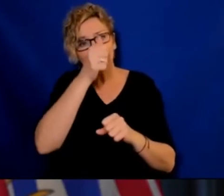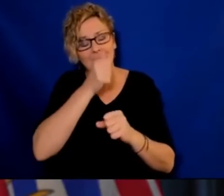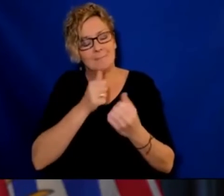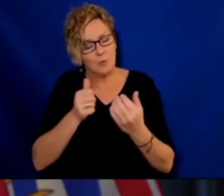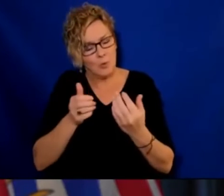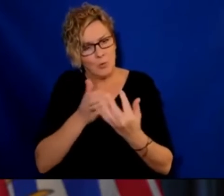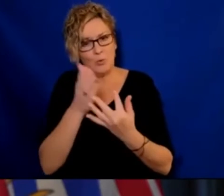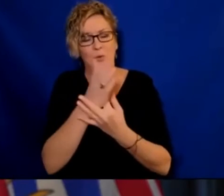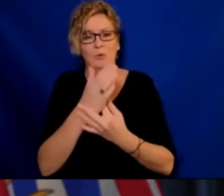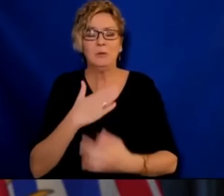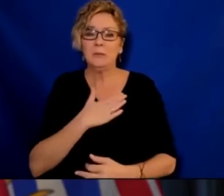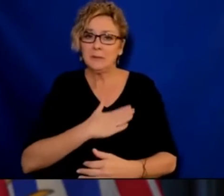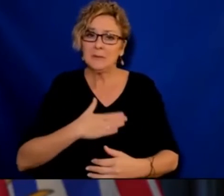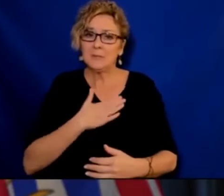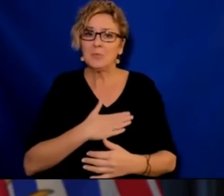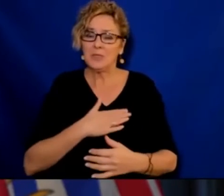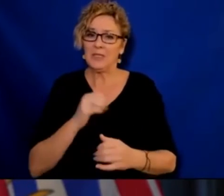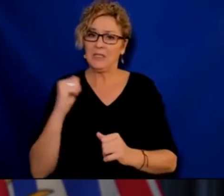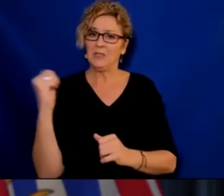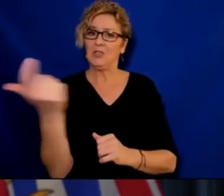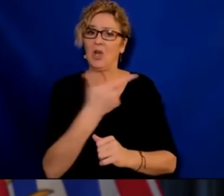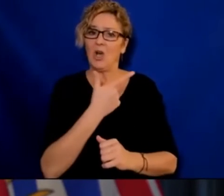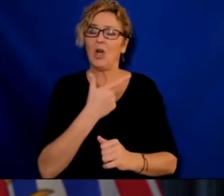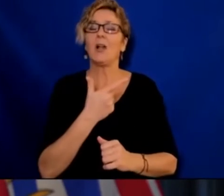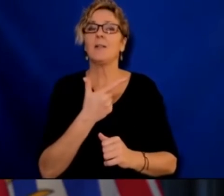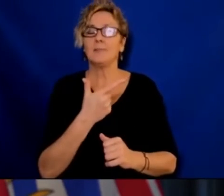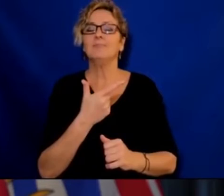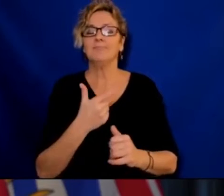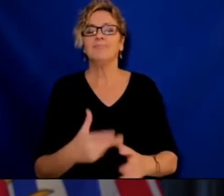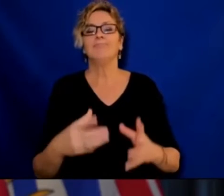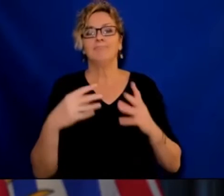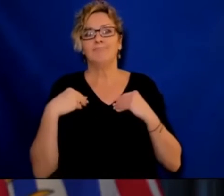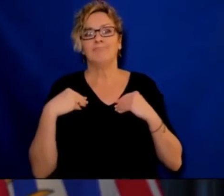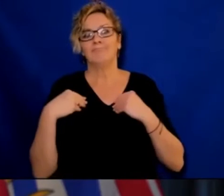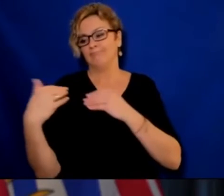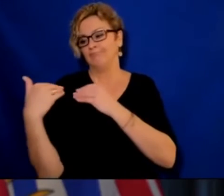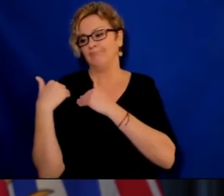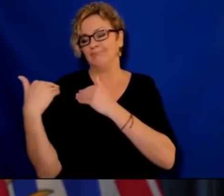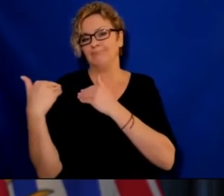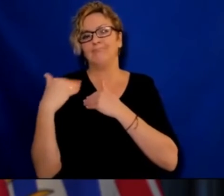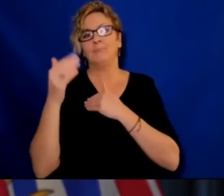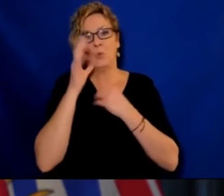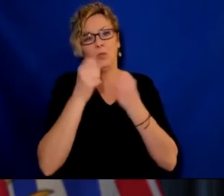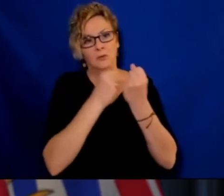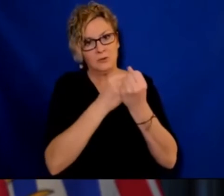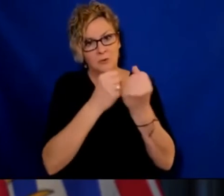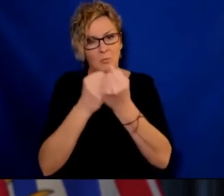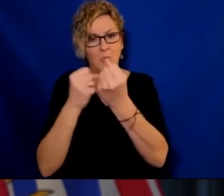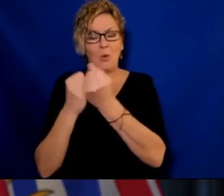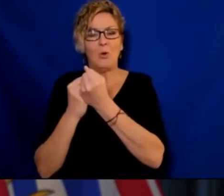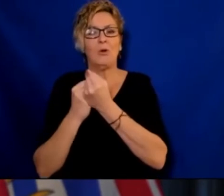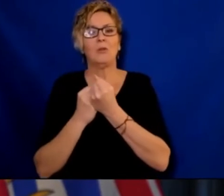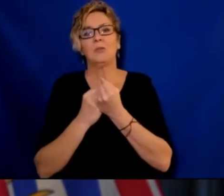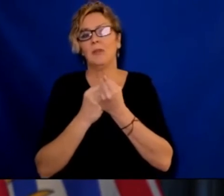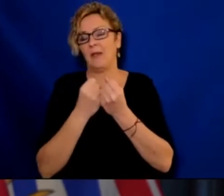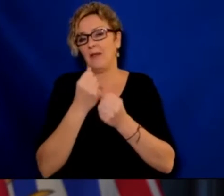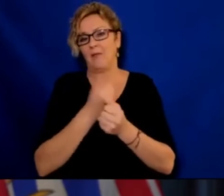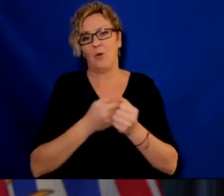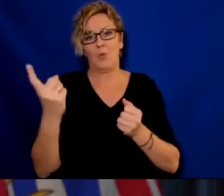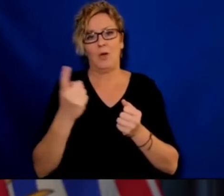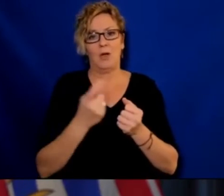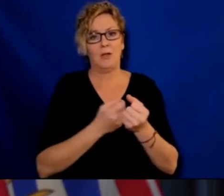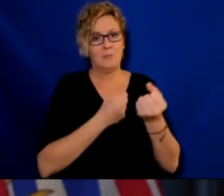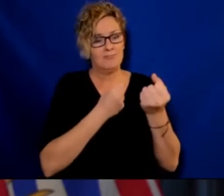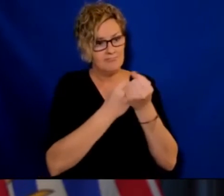our friends, our neighbours, our schools, our workplaces, our hospitals, and take care of those who are most at risk